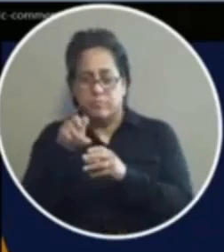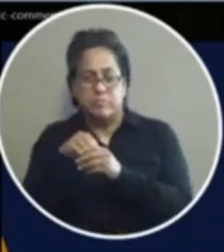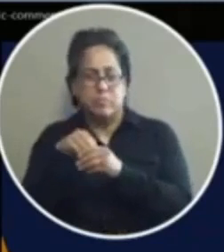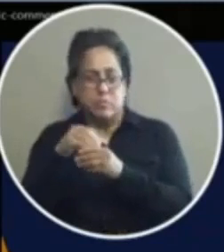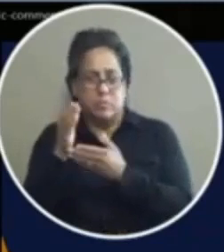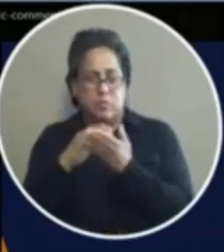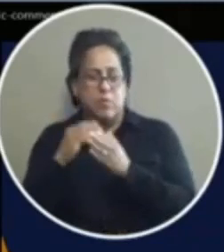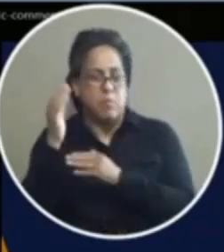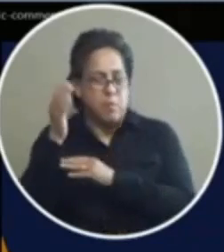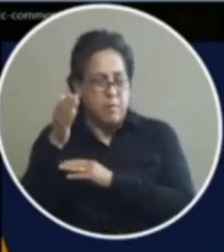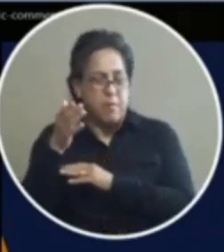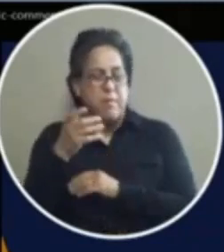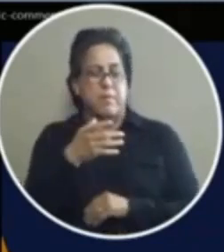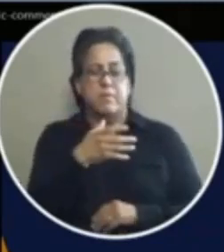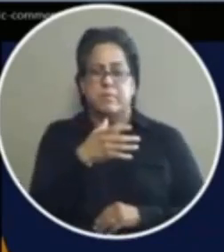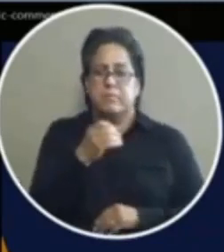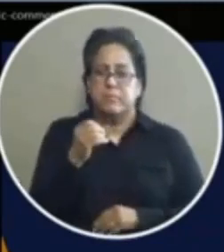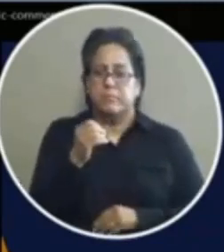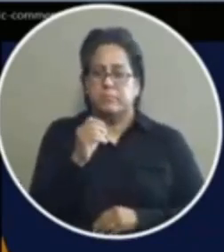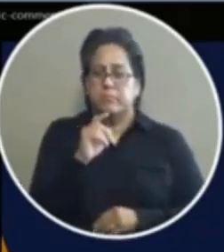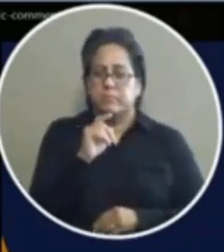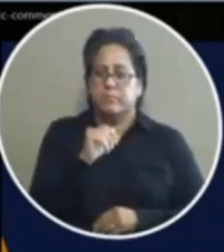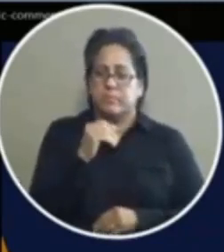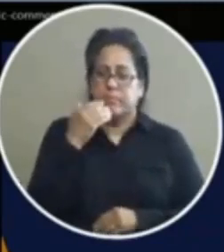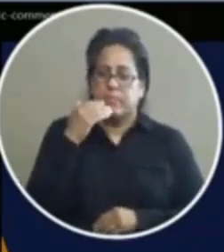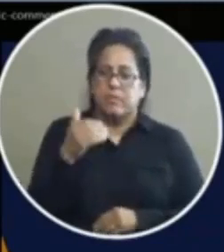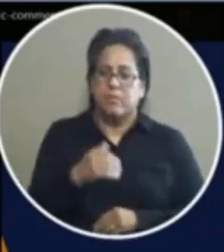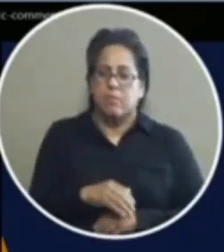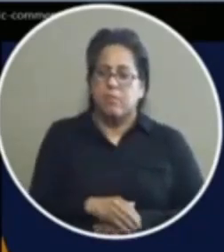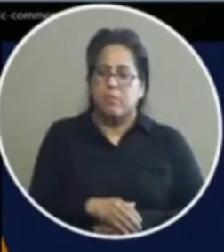uh uh very very gracious of thank you